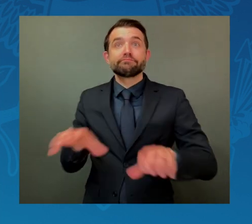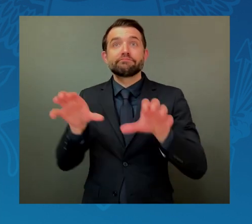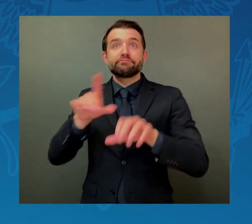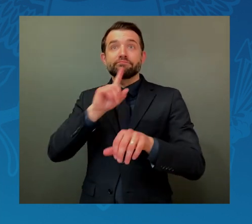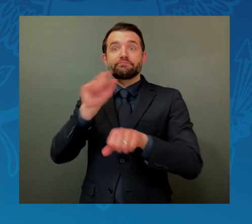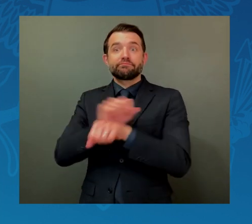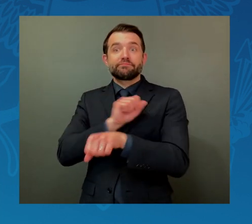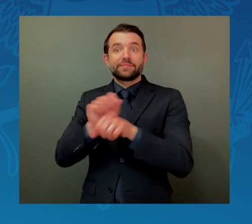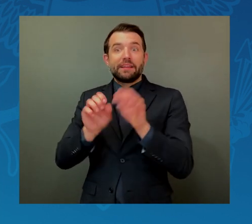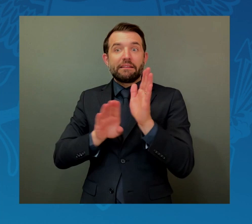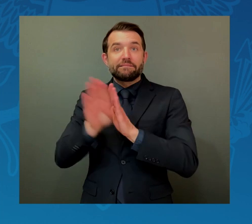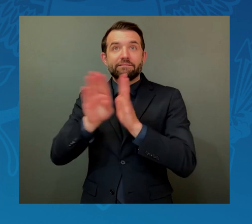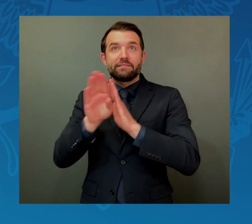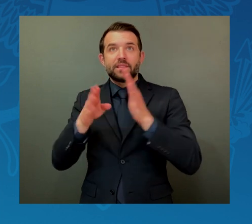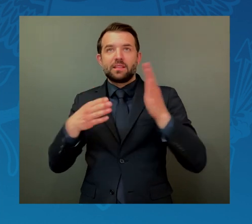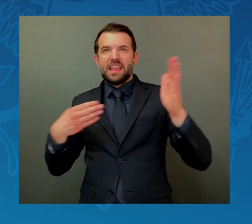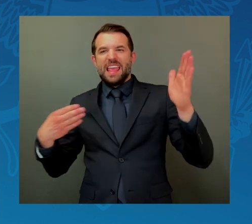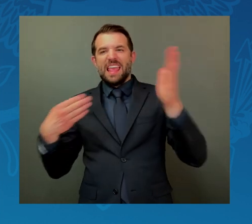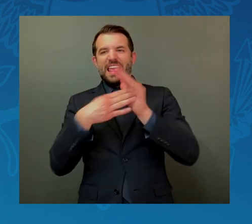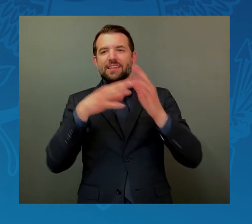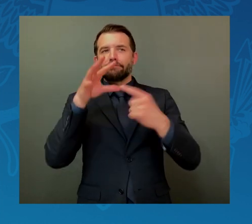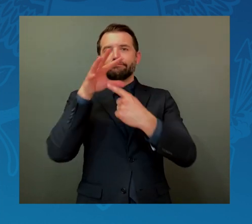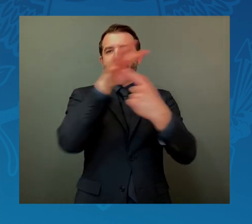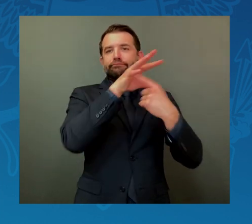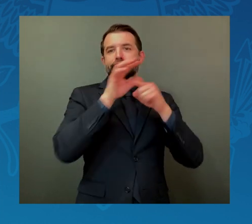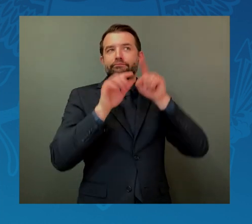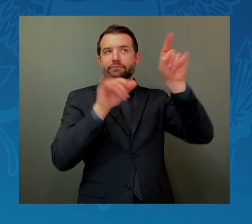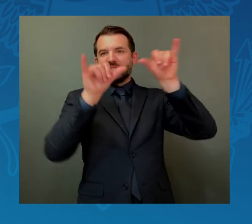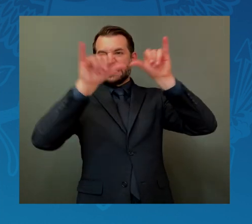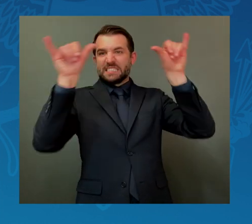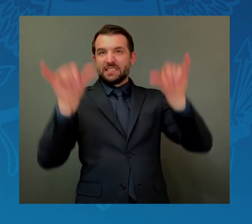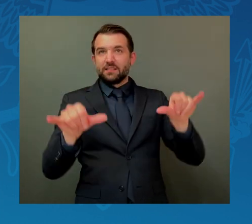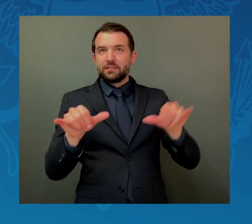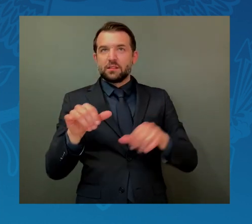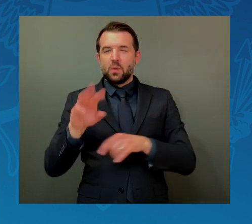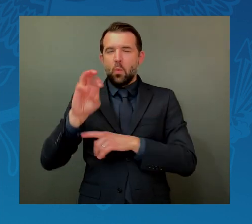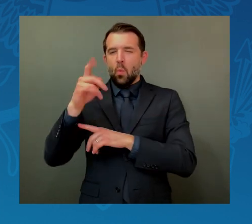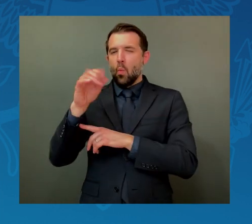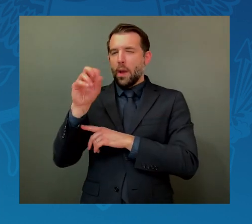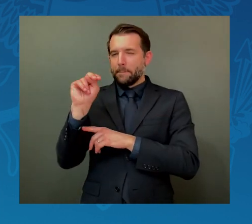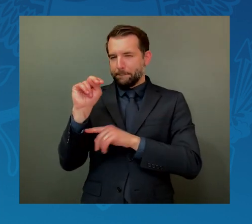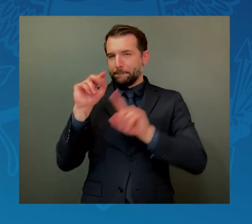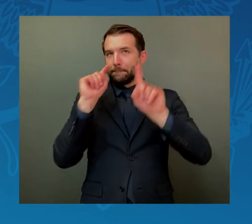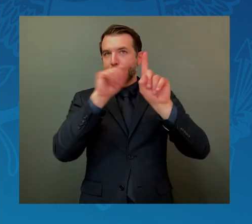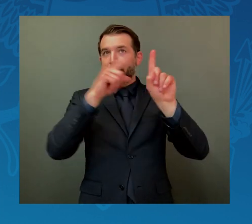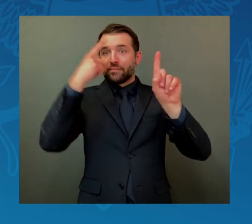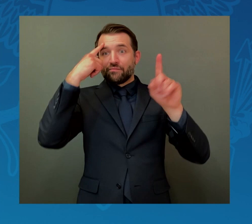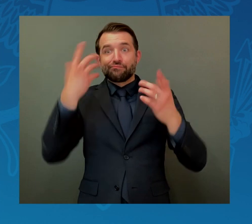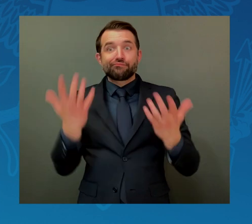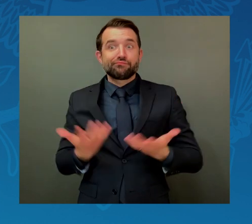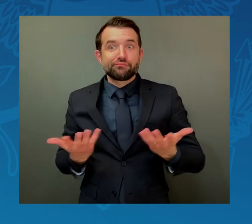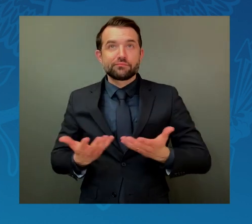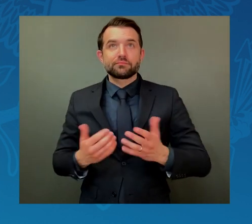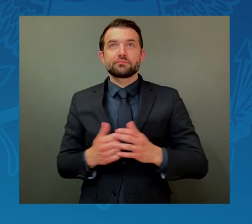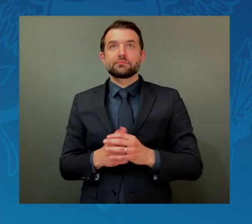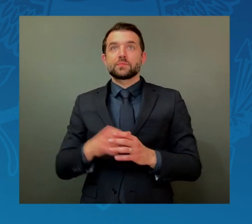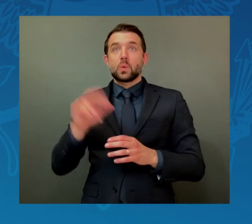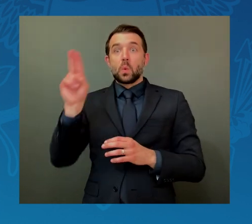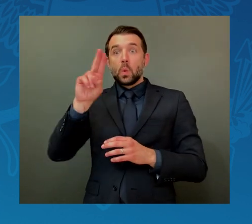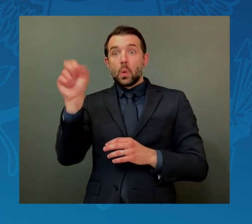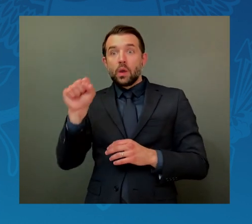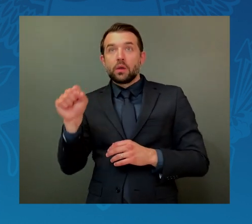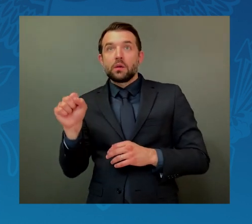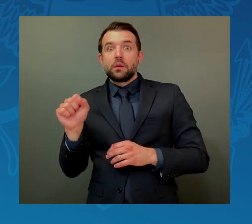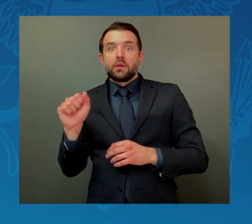systems. These weapons are intended to deny the United States our ability